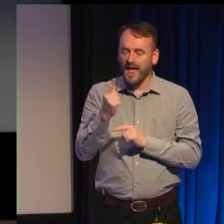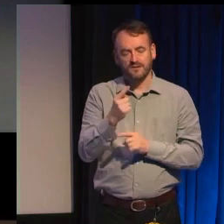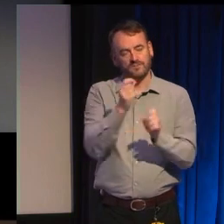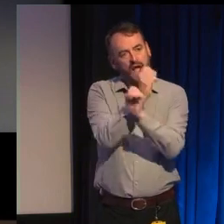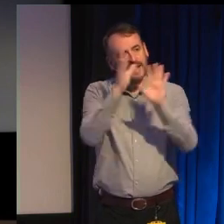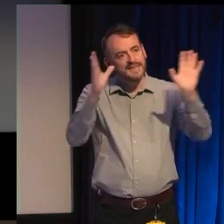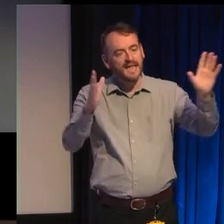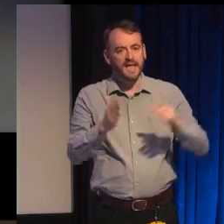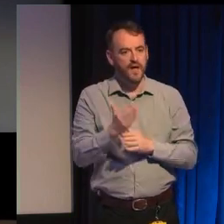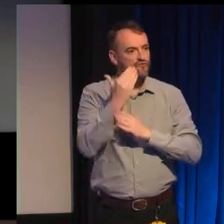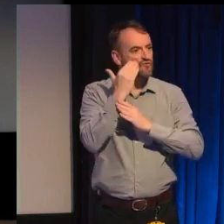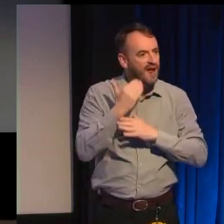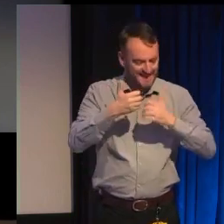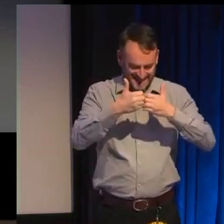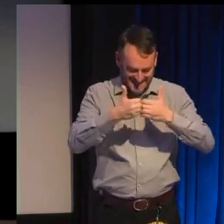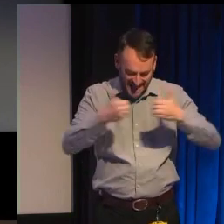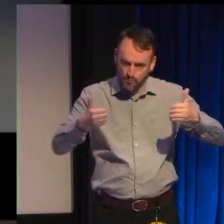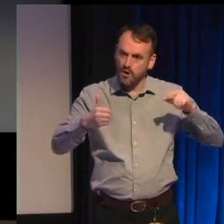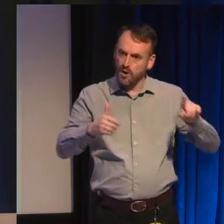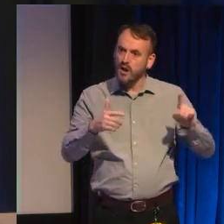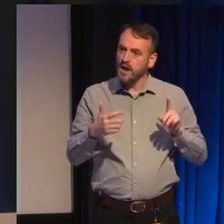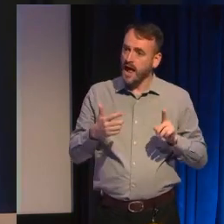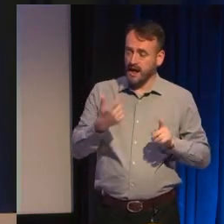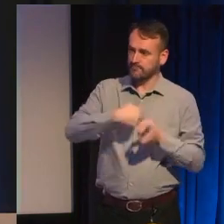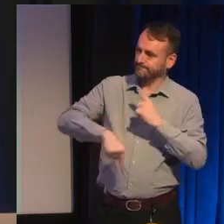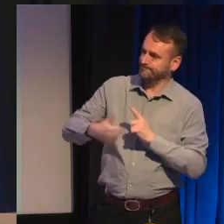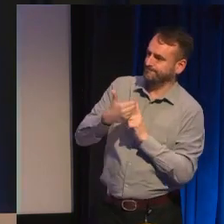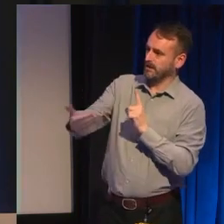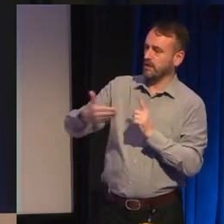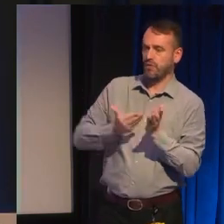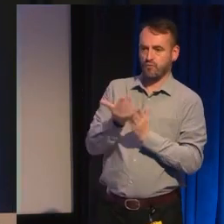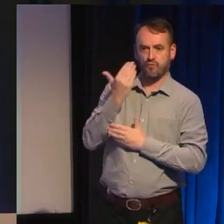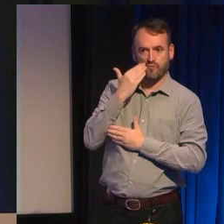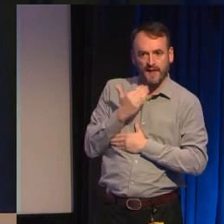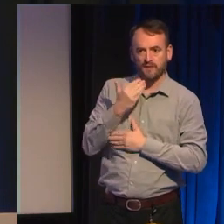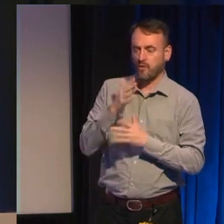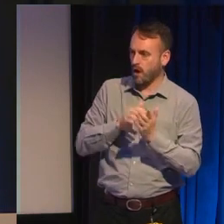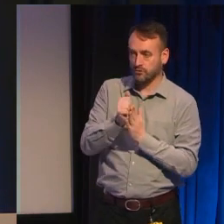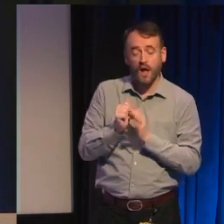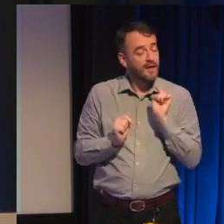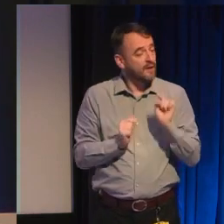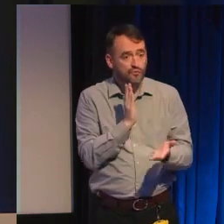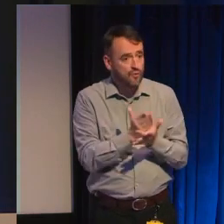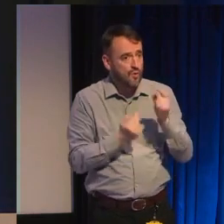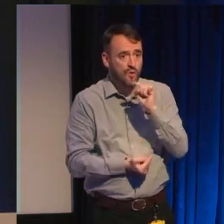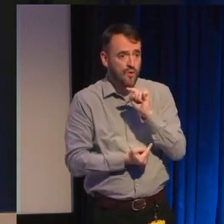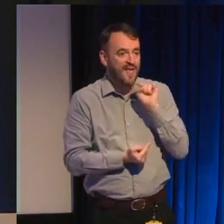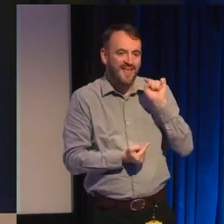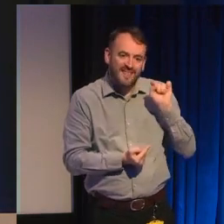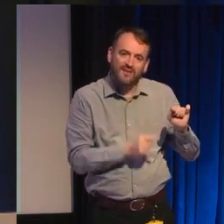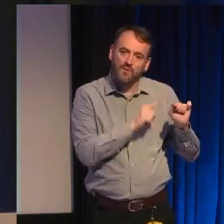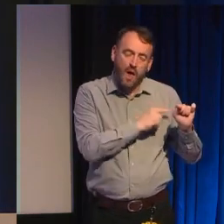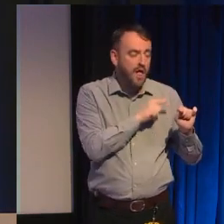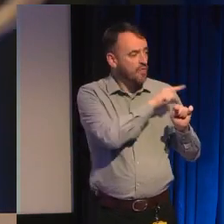your most salient identity marker but our stories are dominant dominated by a simplistic set of tropes and